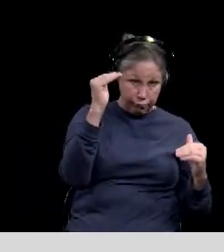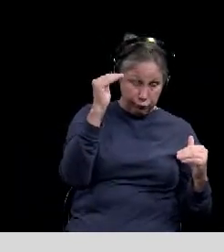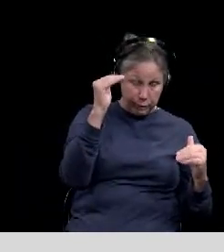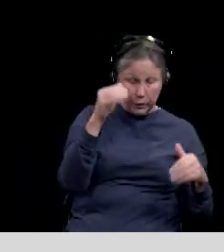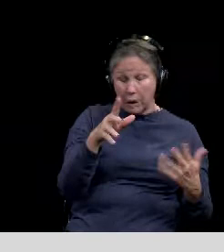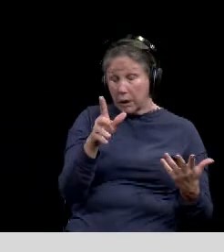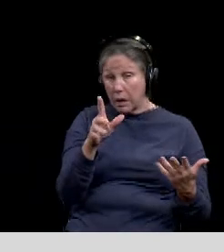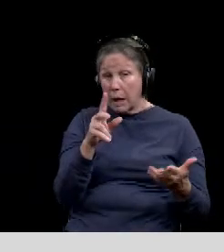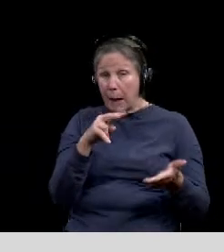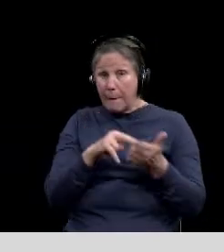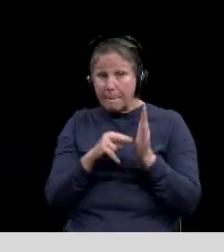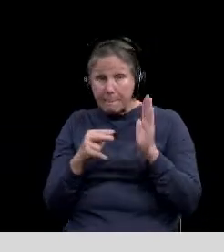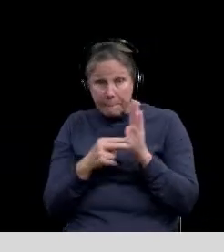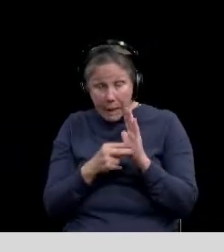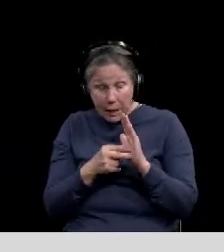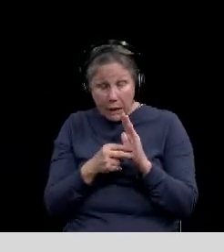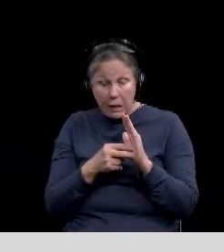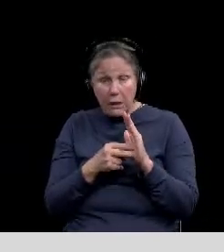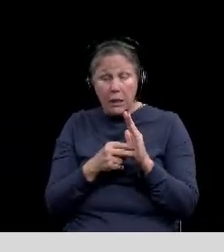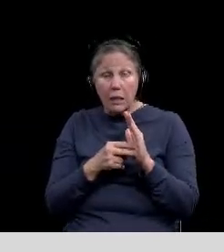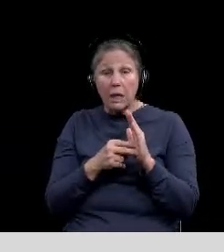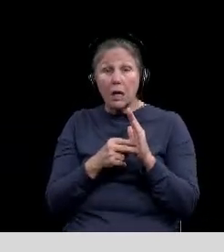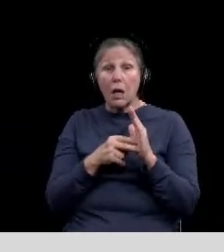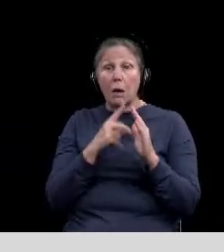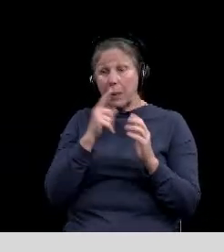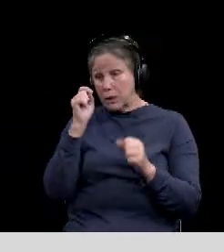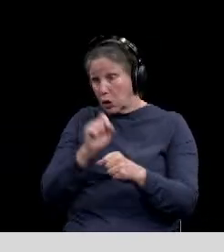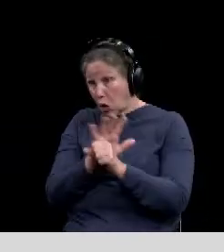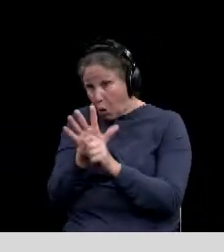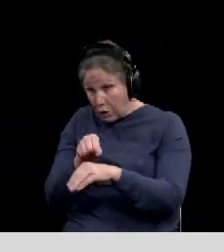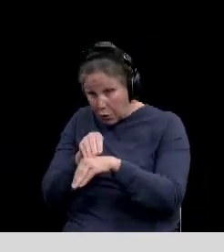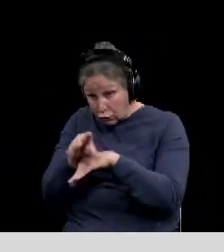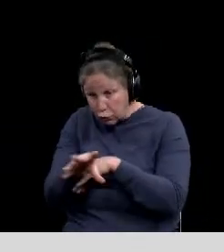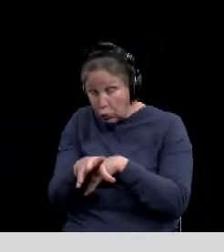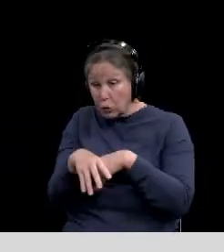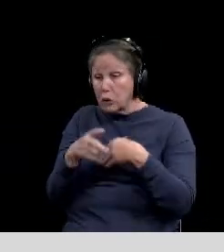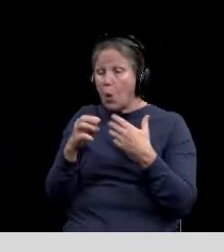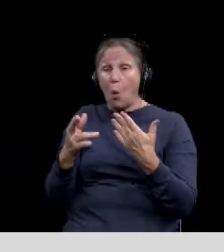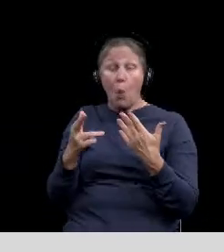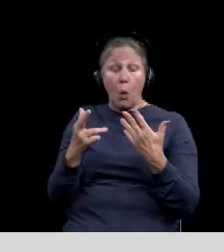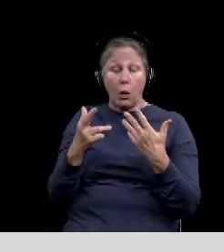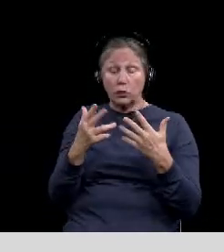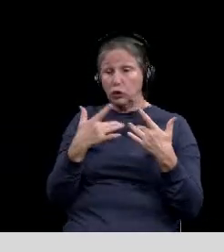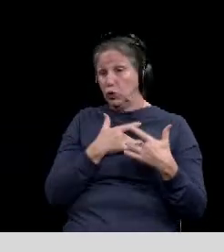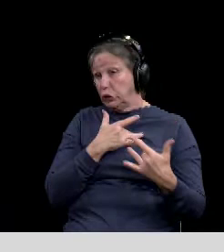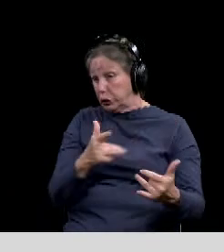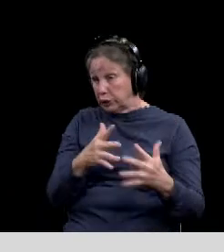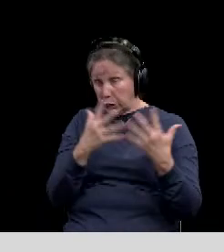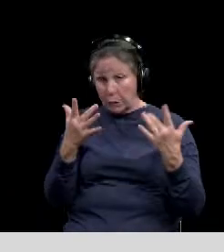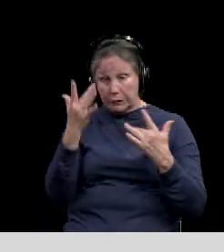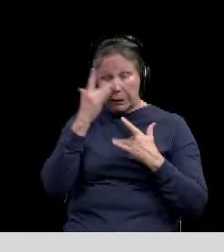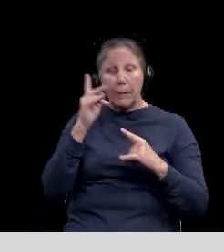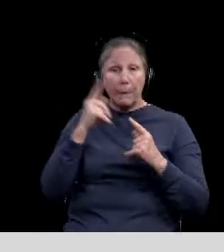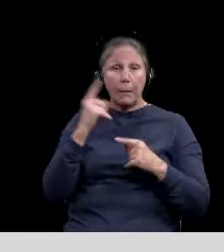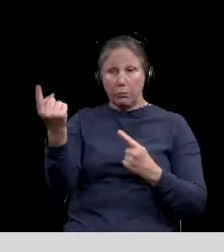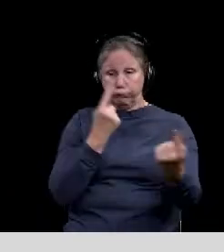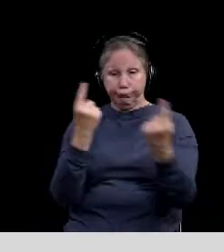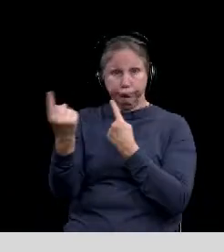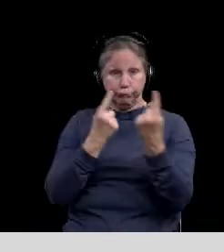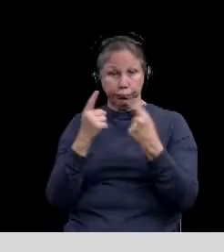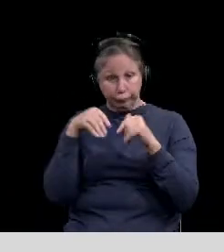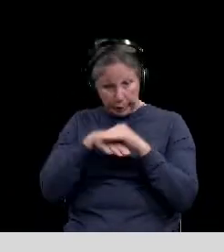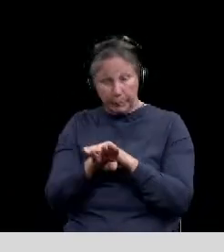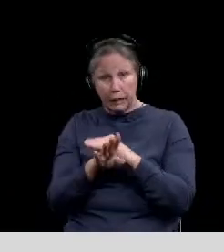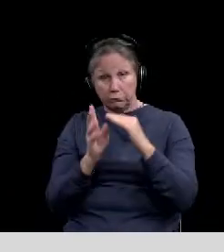for sure if that is an overall is that if that is actually due to COVID or that's just it's really just symptoms that people are coming for. And I think it